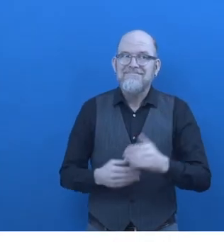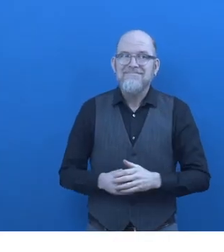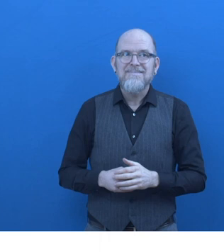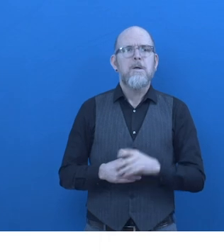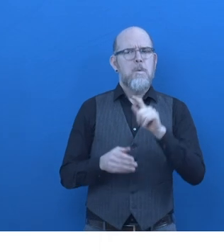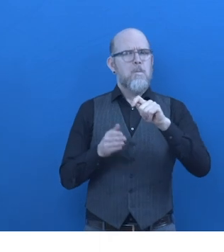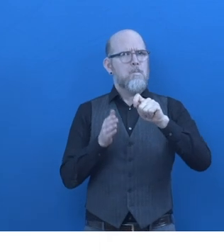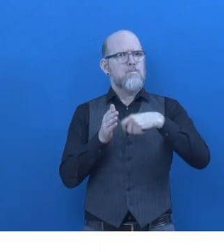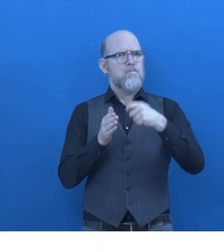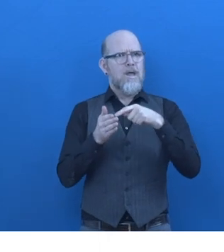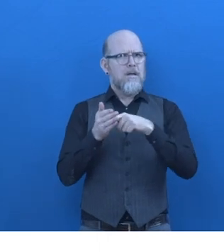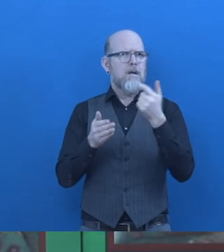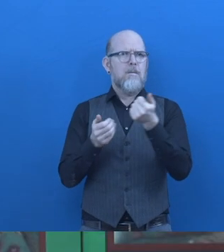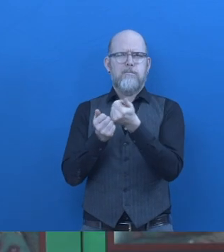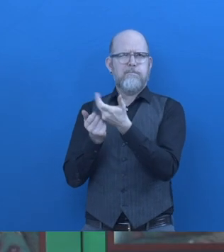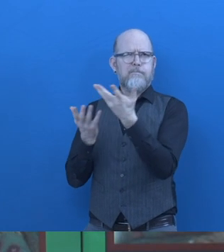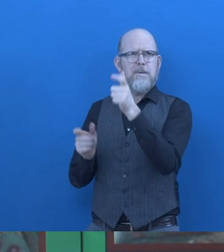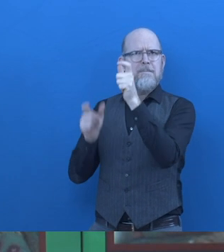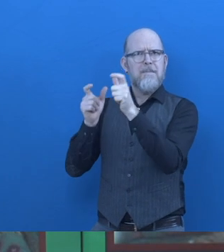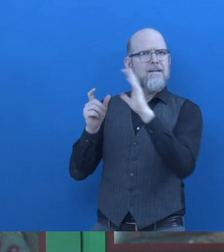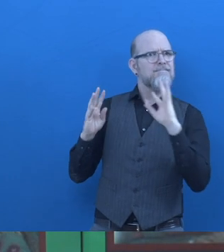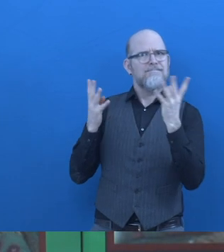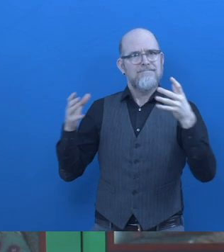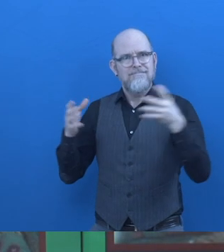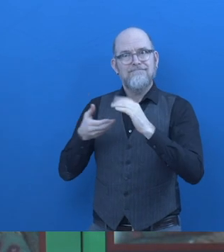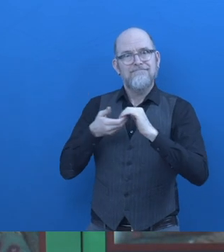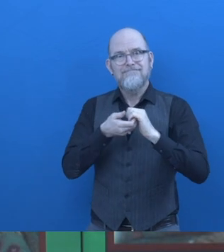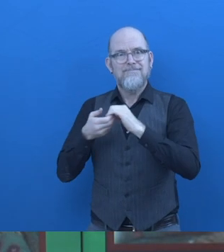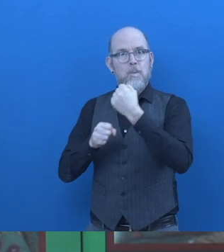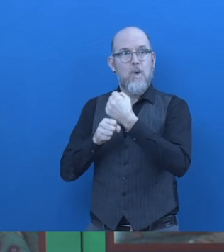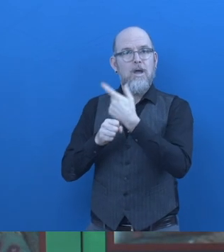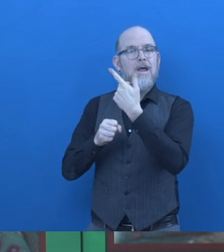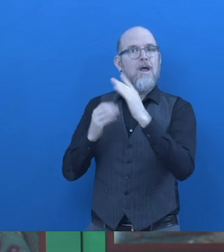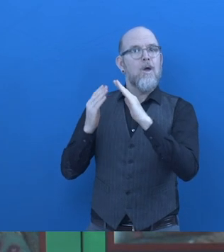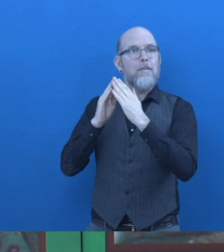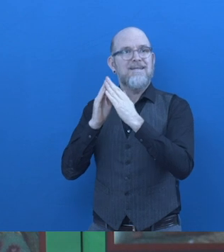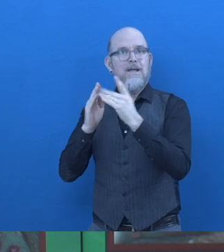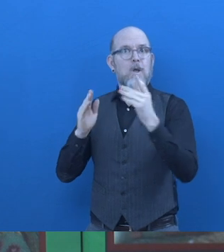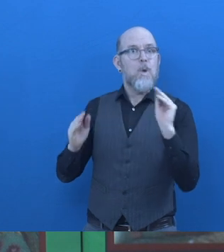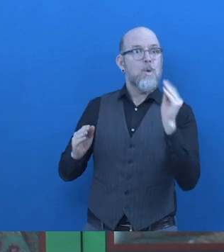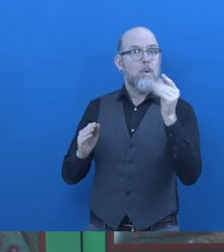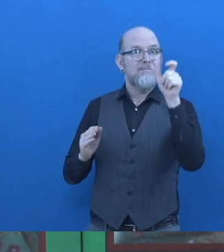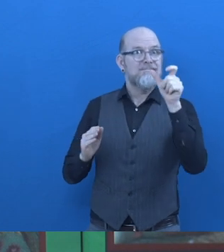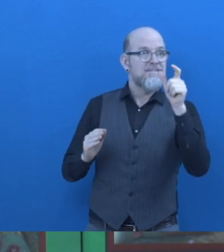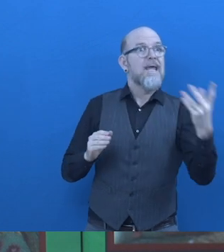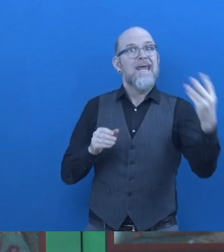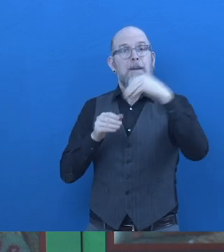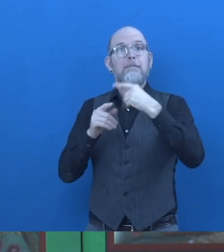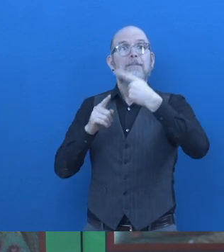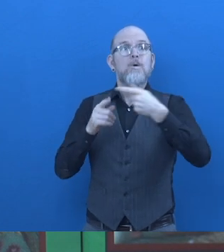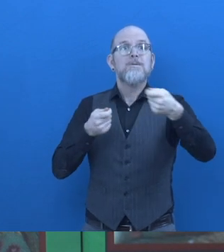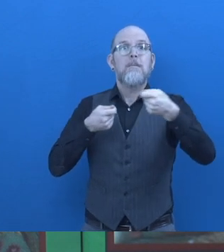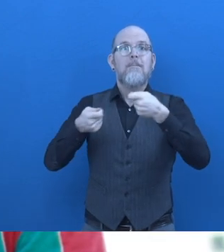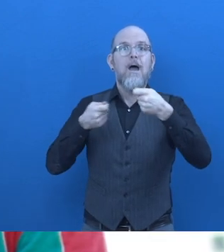Jubica about? Farida Yasmin, Executive Director. is a multi-stakeholder approach. It is a community, has a huge